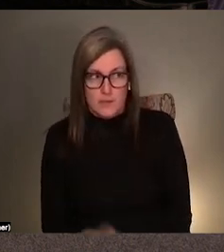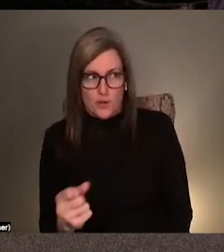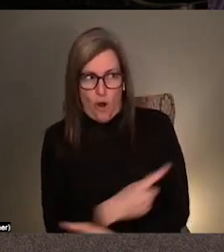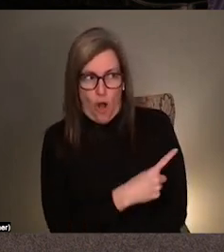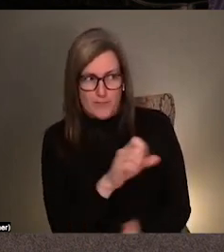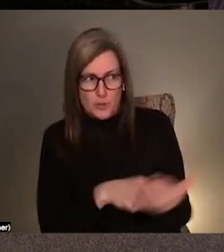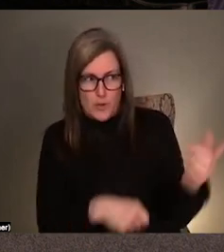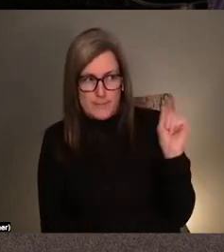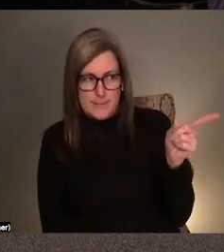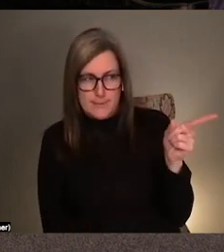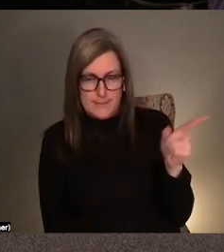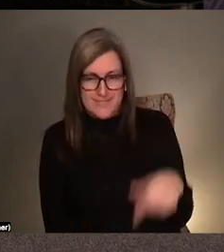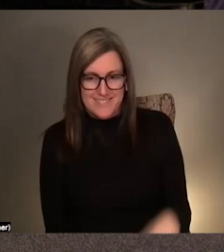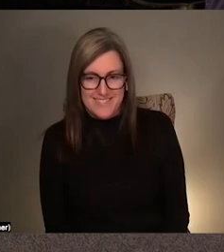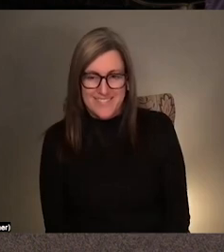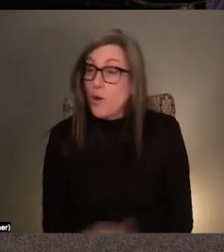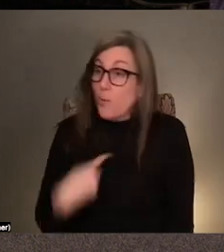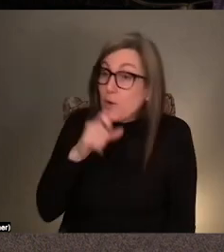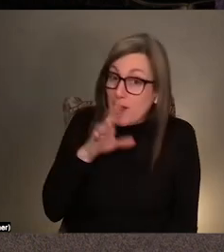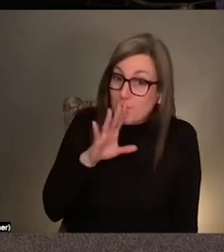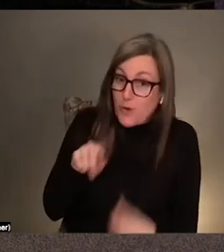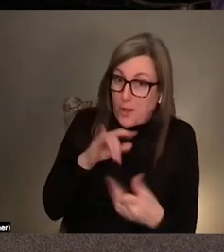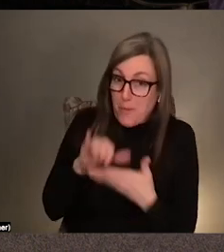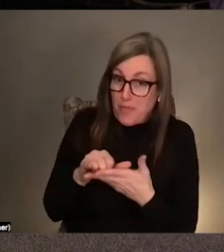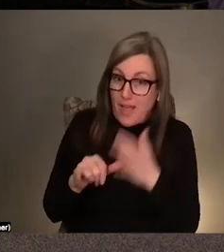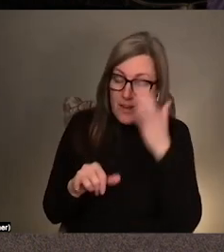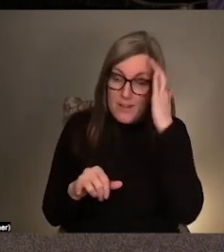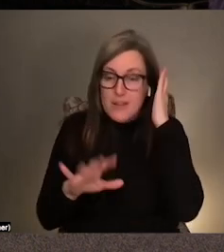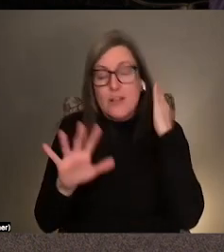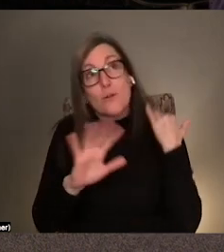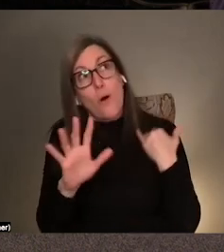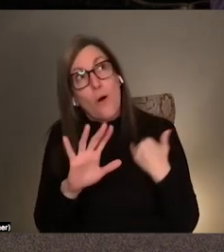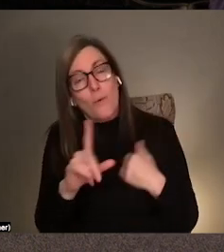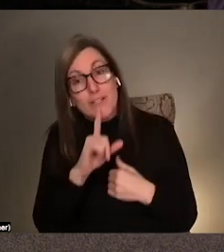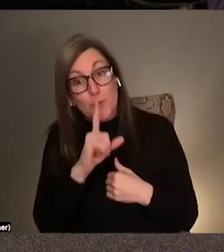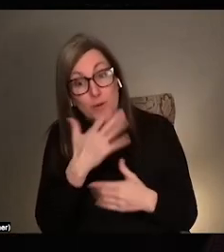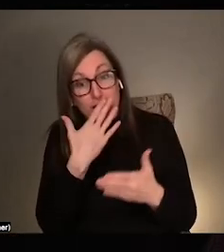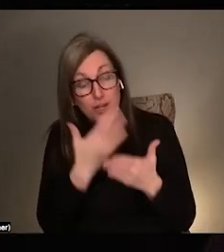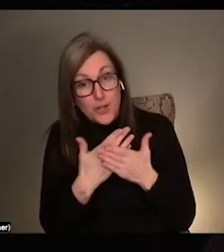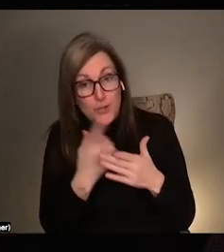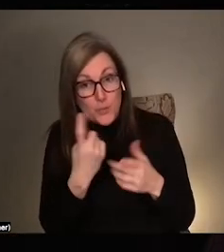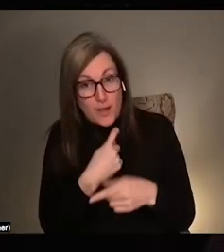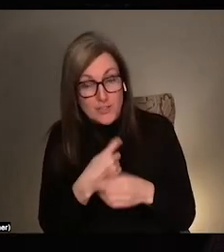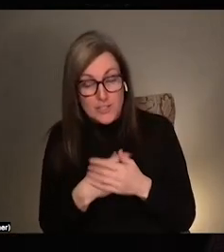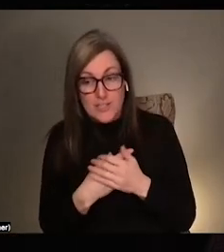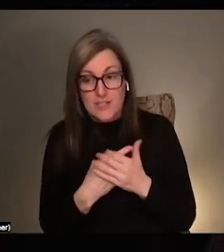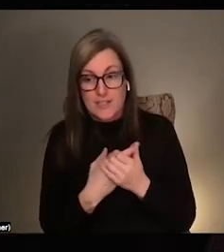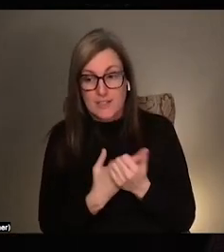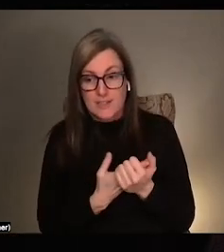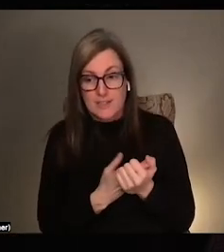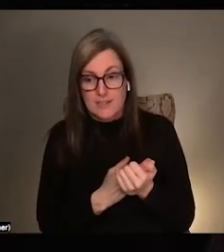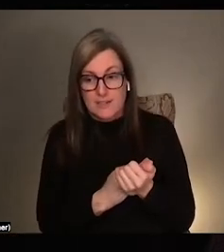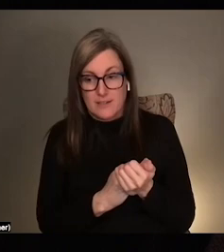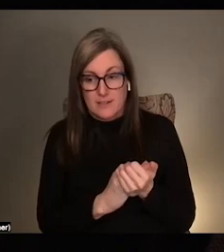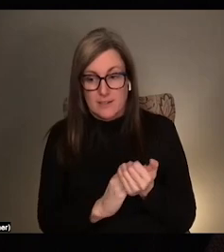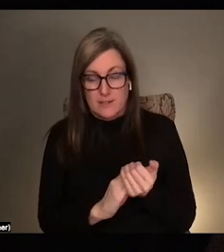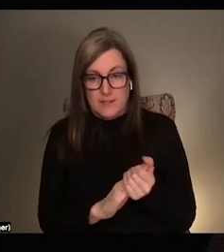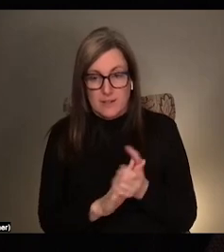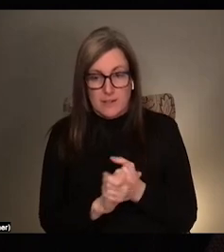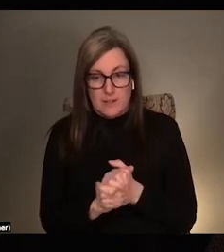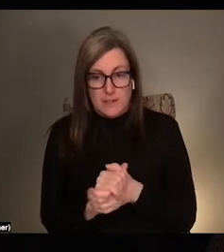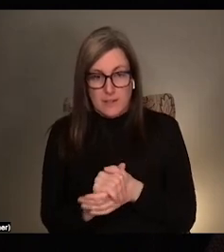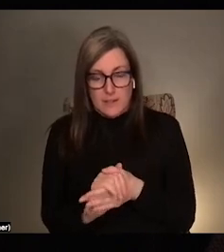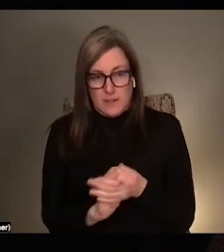Um, we don't have to talk about it. it's a really good. I mean, it's a really good question. You know? Um, I think over time